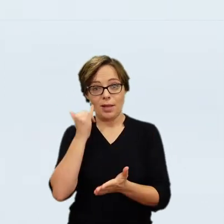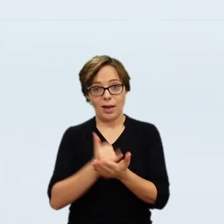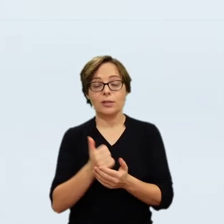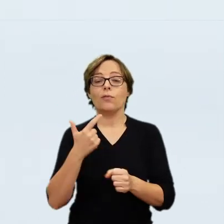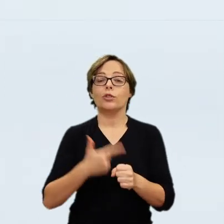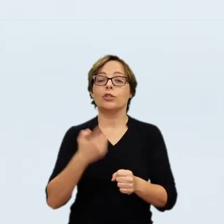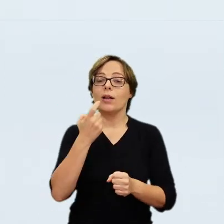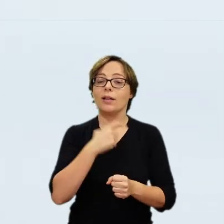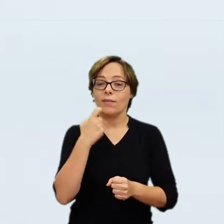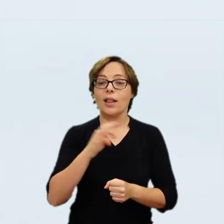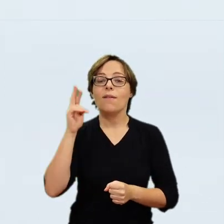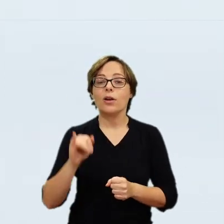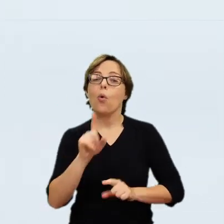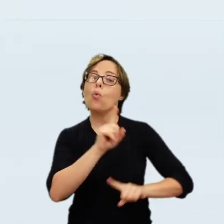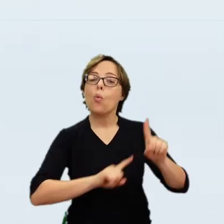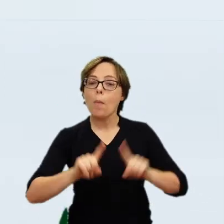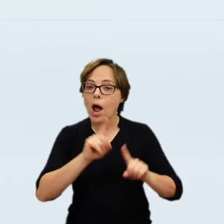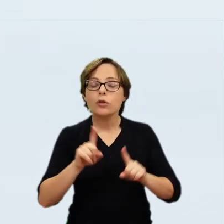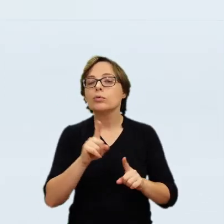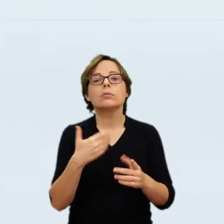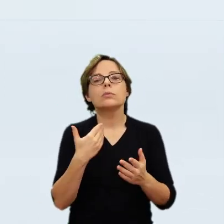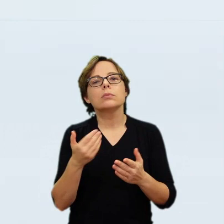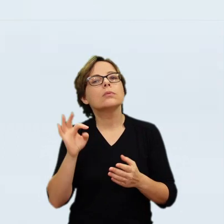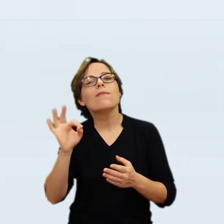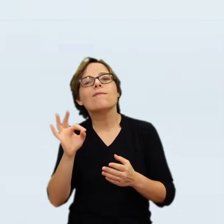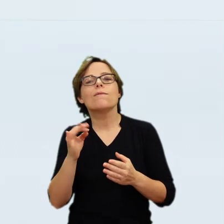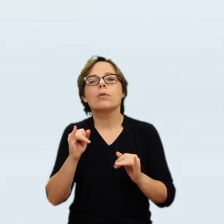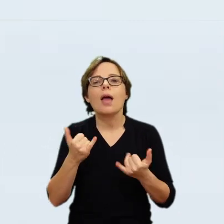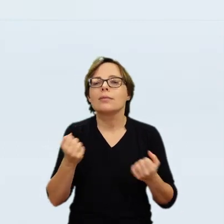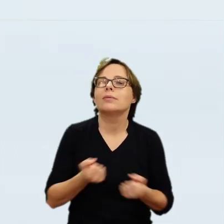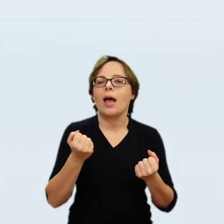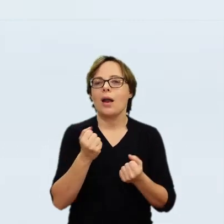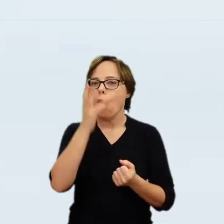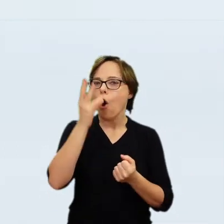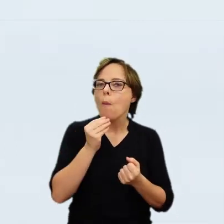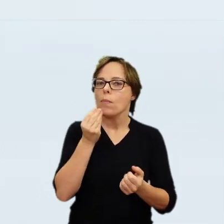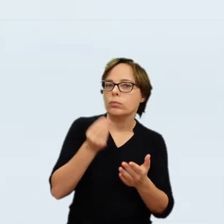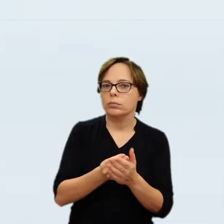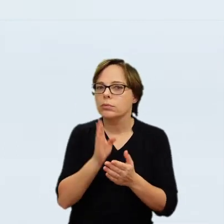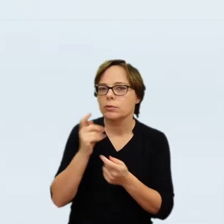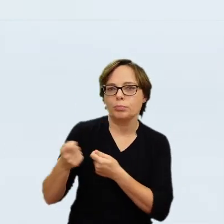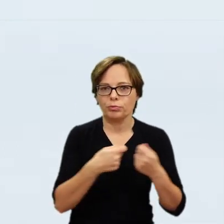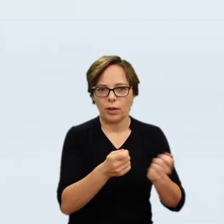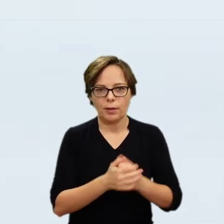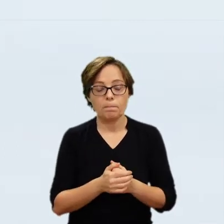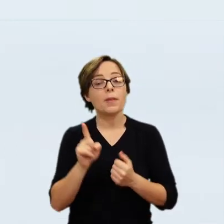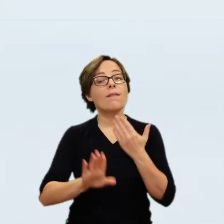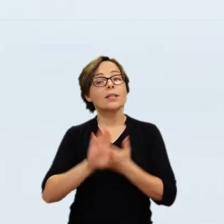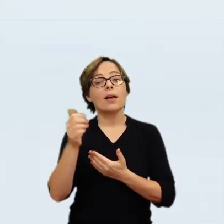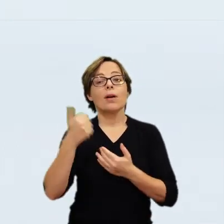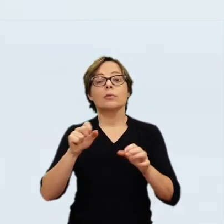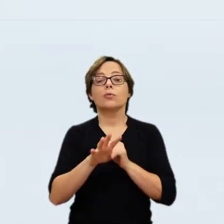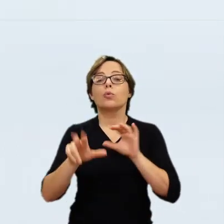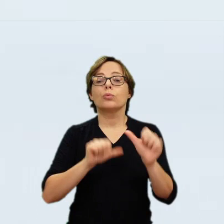Valeria. It is also entirely possible that Valeria and her husband, Jan Felix Stronowski, had been